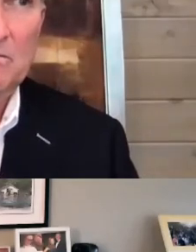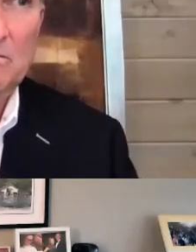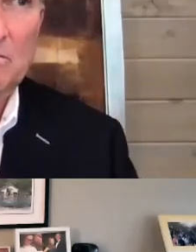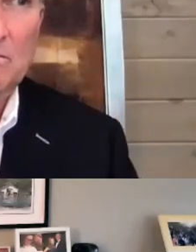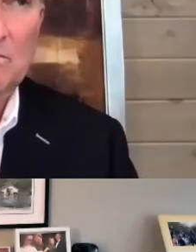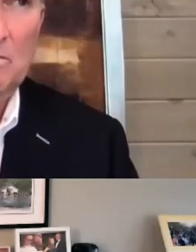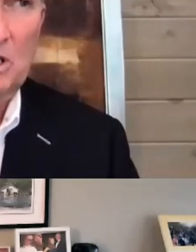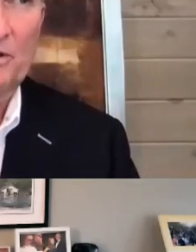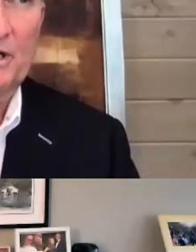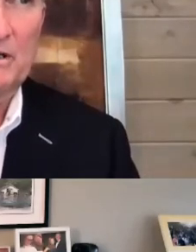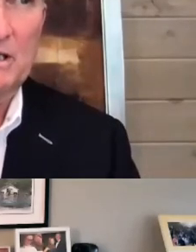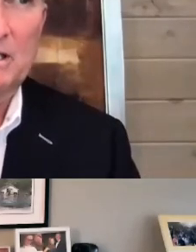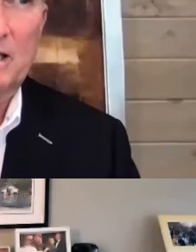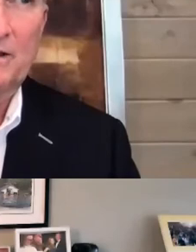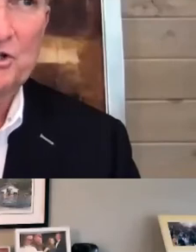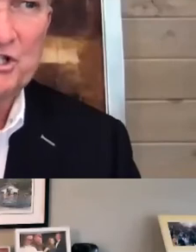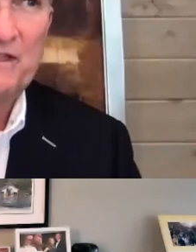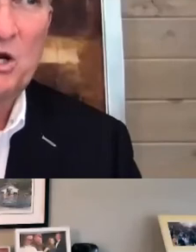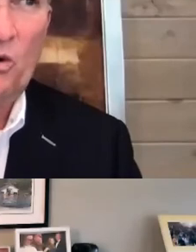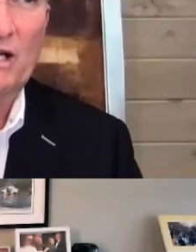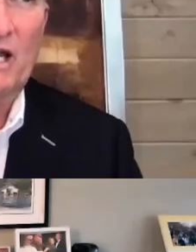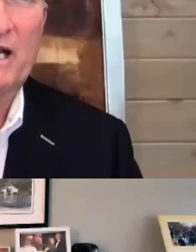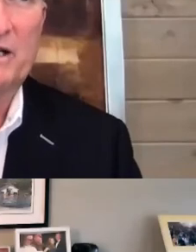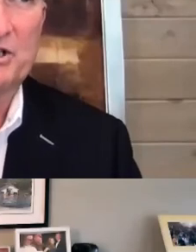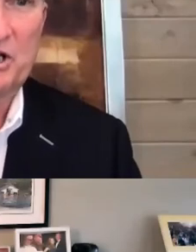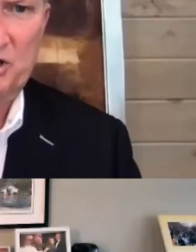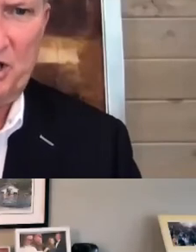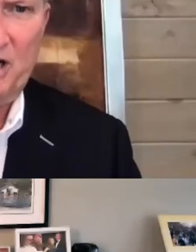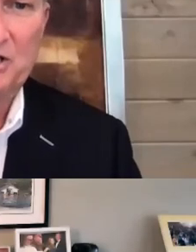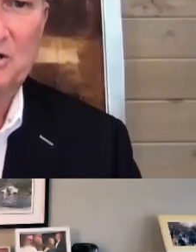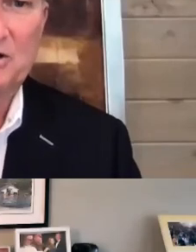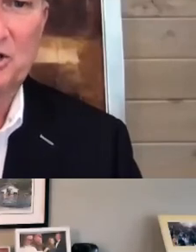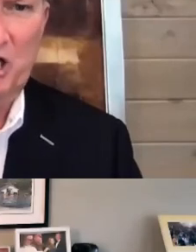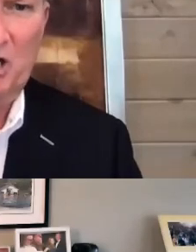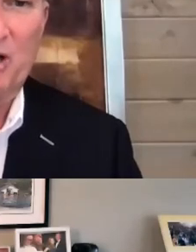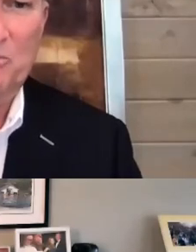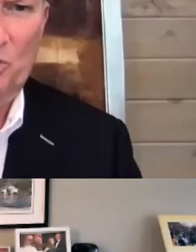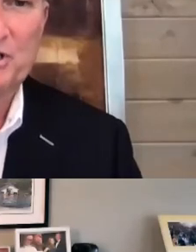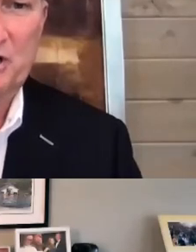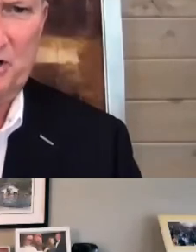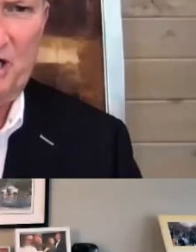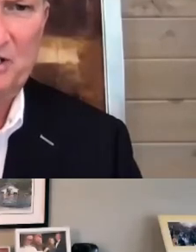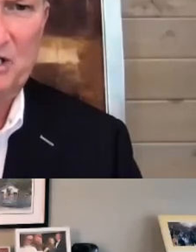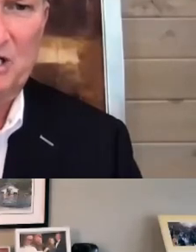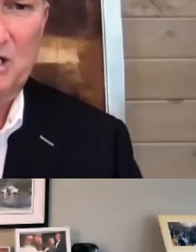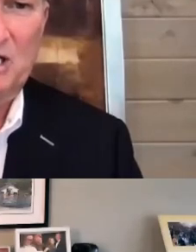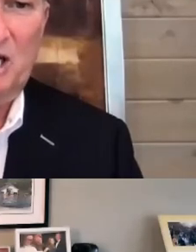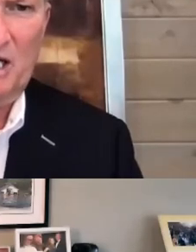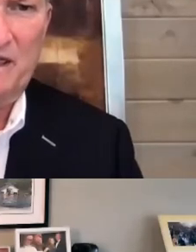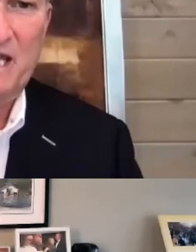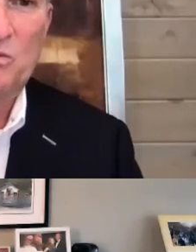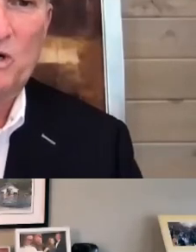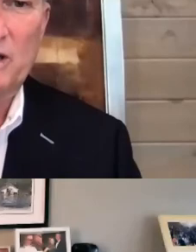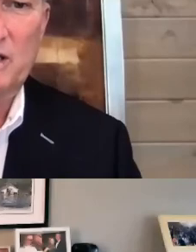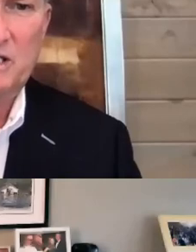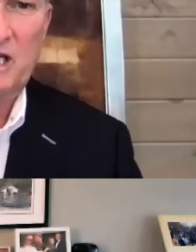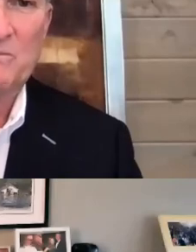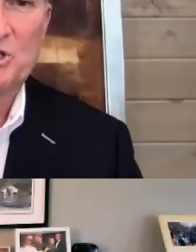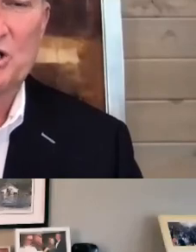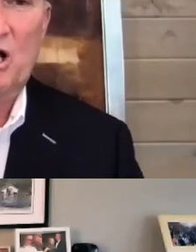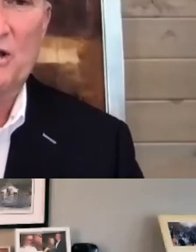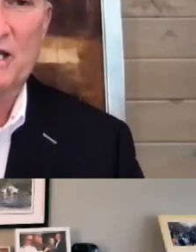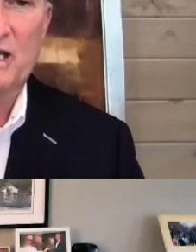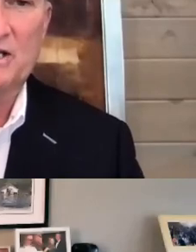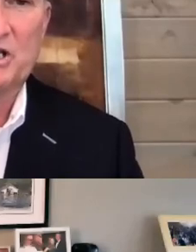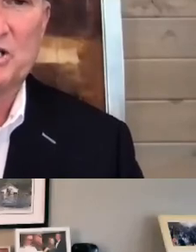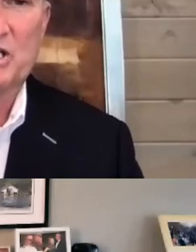And, you know, there's nothing quite like a success to generate more success. And I think when the team